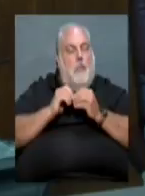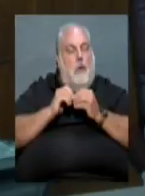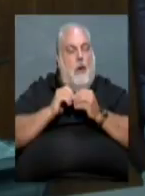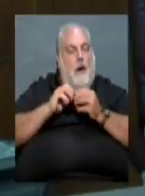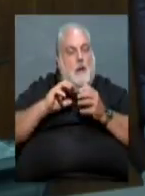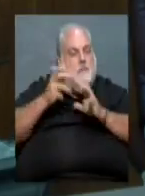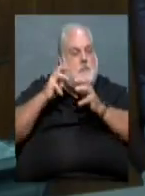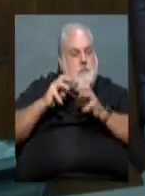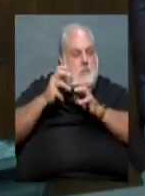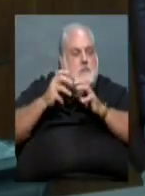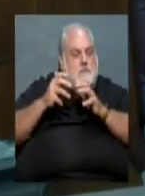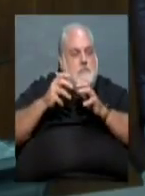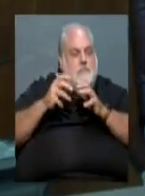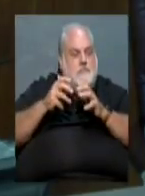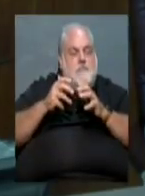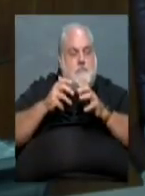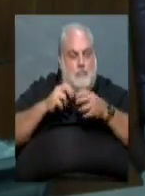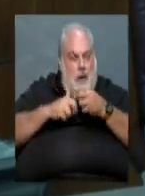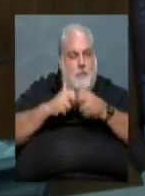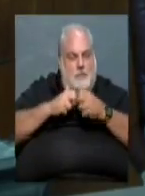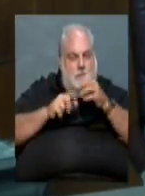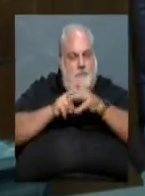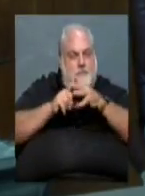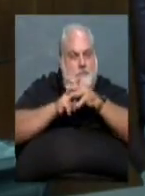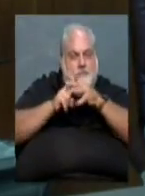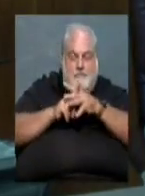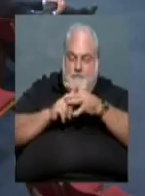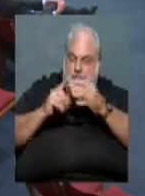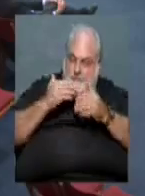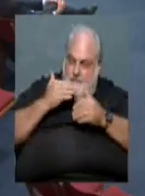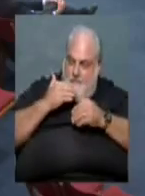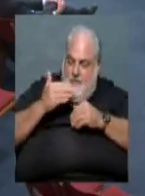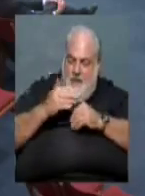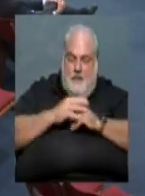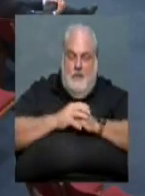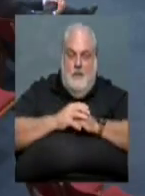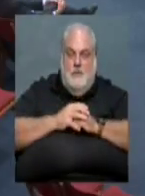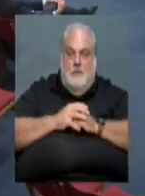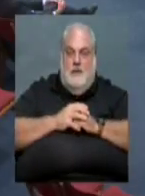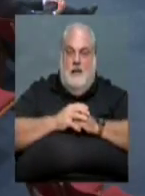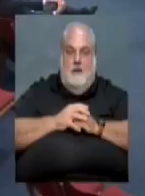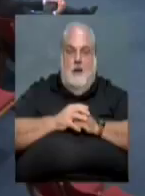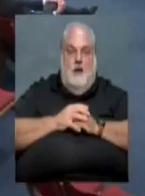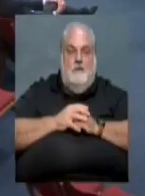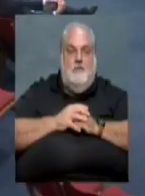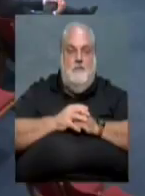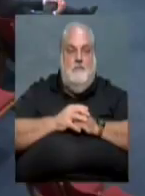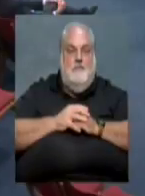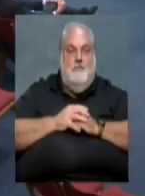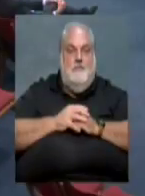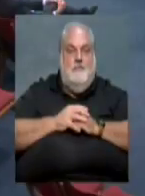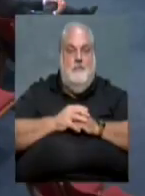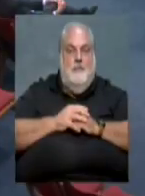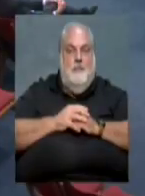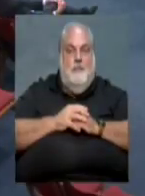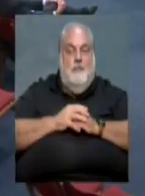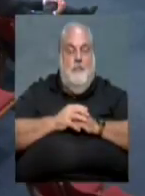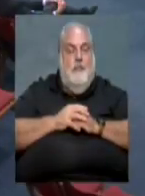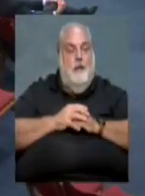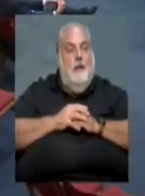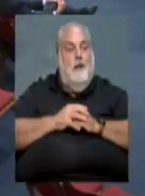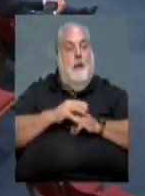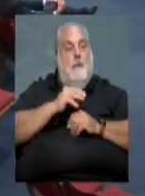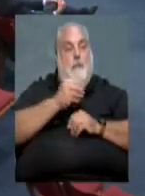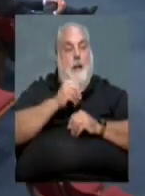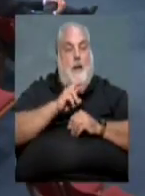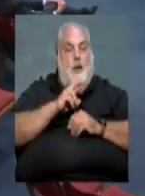of issues. So I appreciate that. Director Richardson, I know we've had some meetings on it.